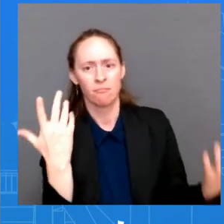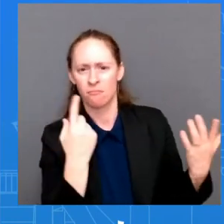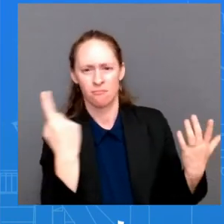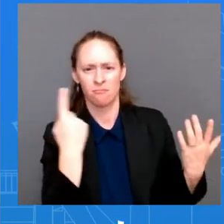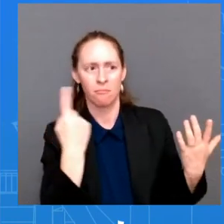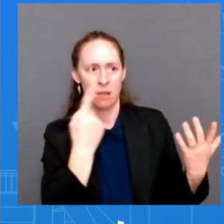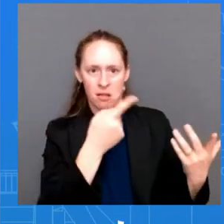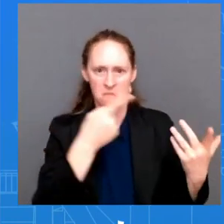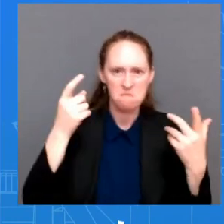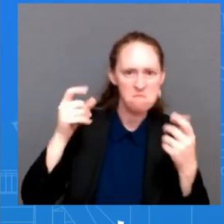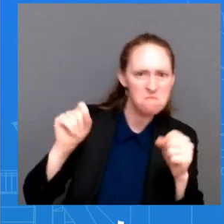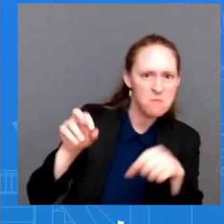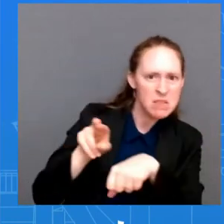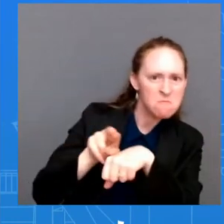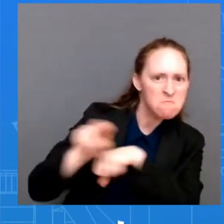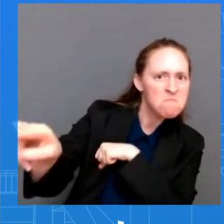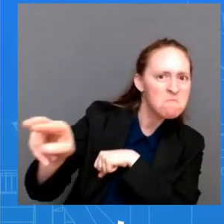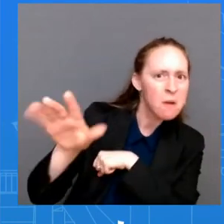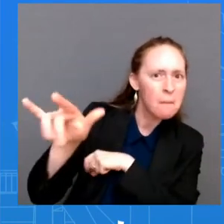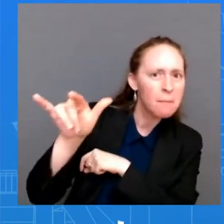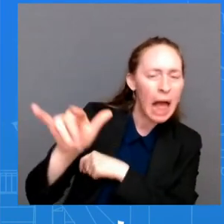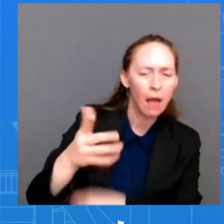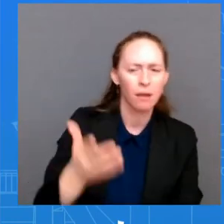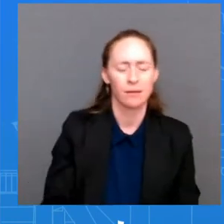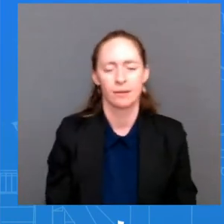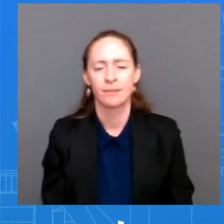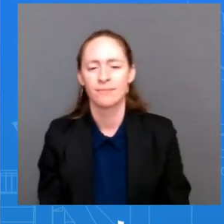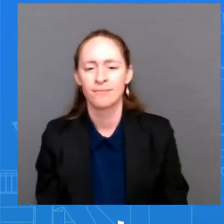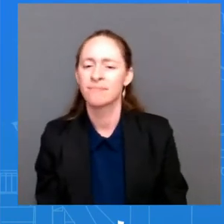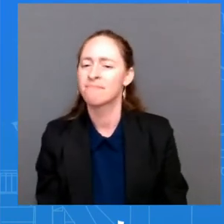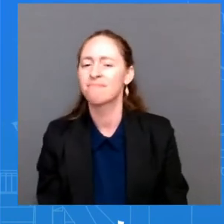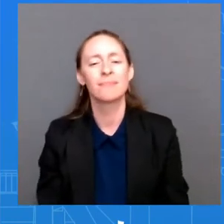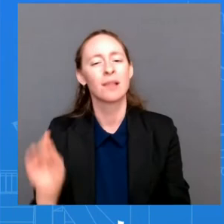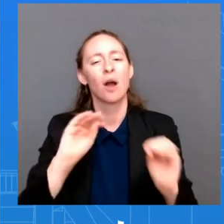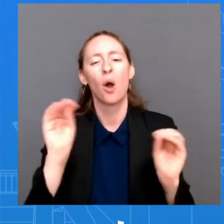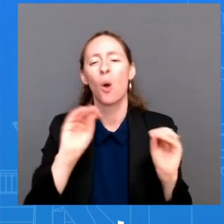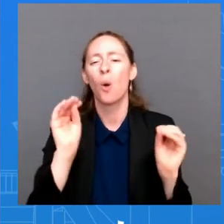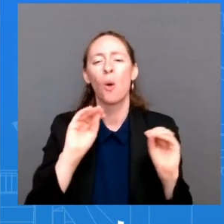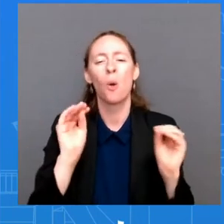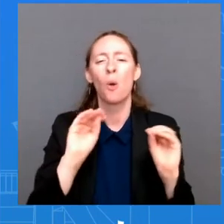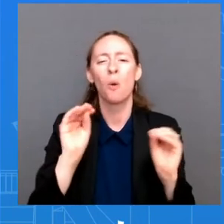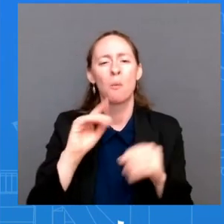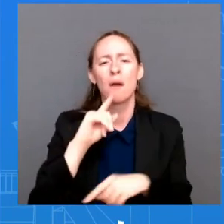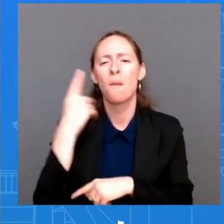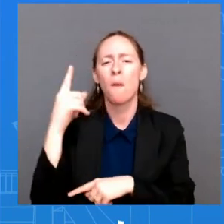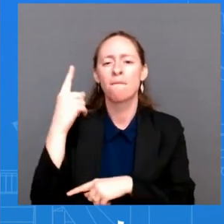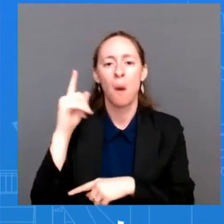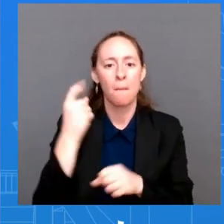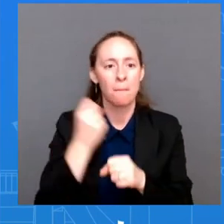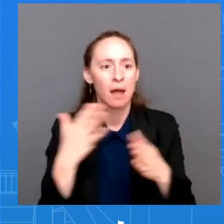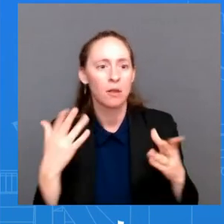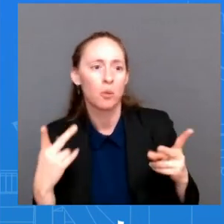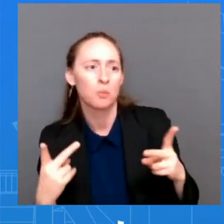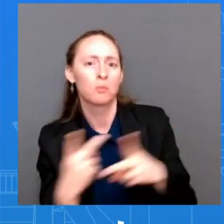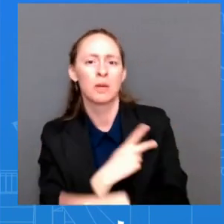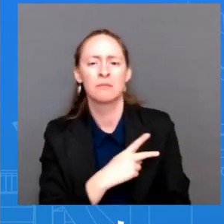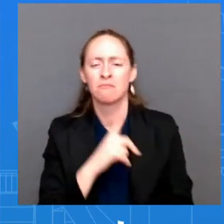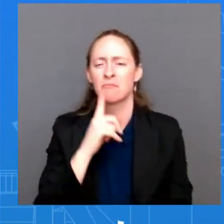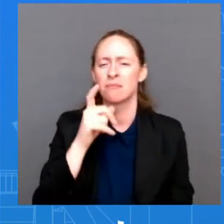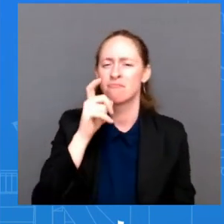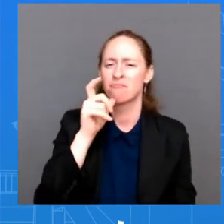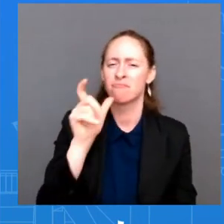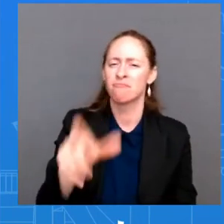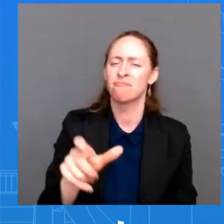talked about that we have said that there's no need for this type of saber rattling it is unnecessary the president has been very clear there's been no